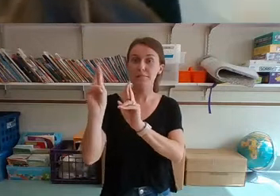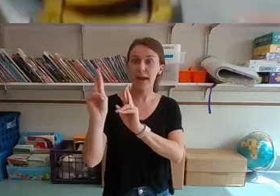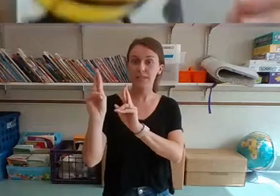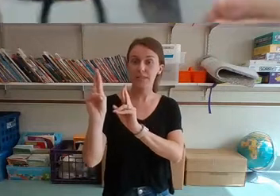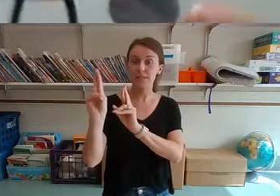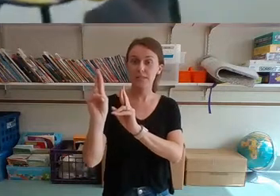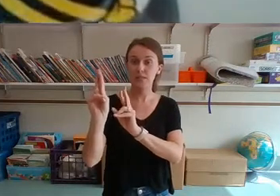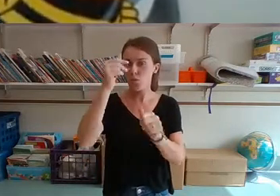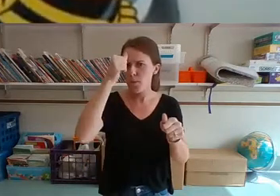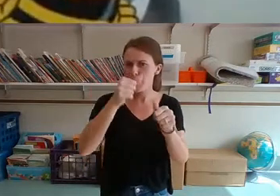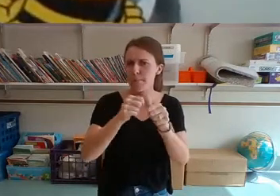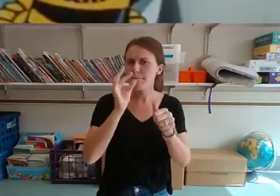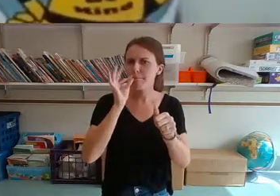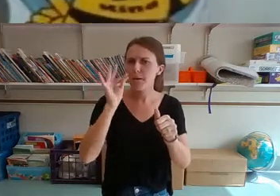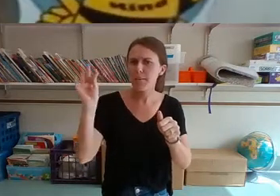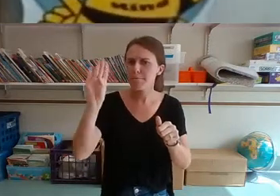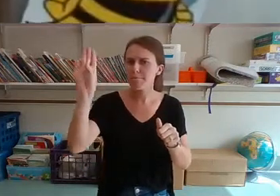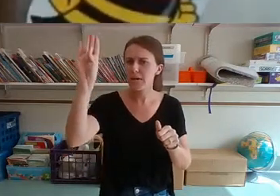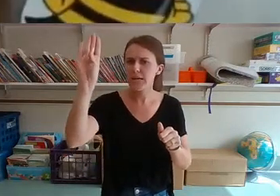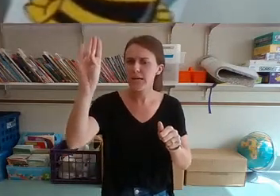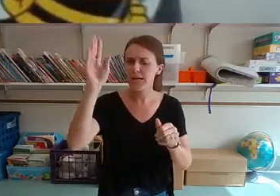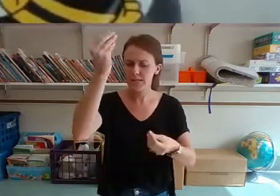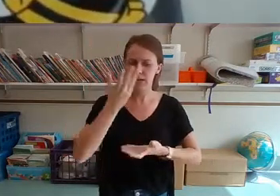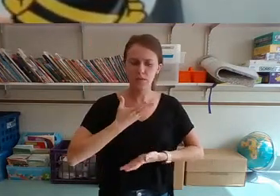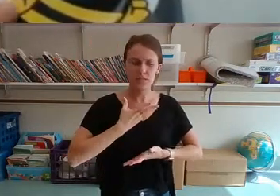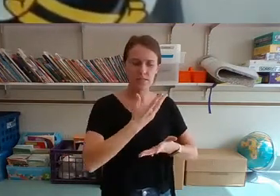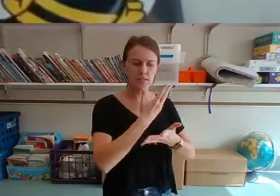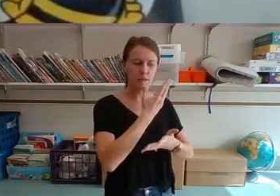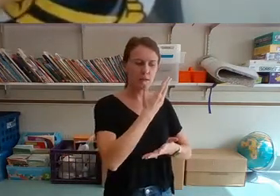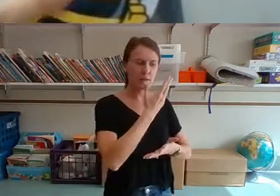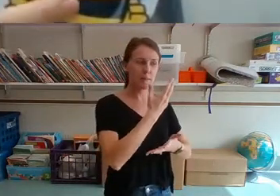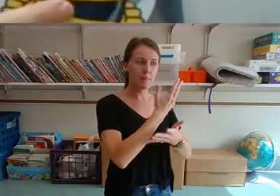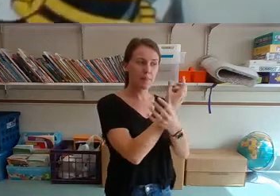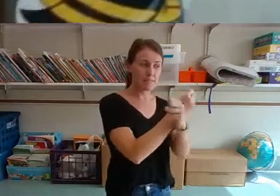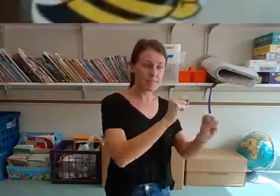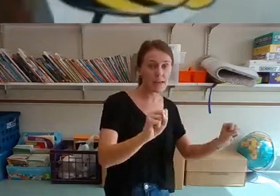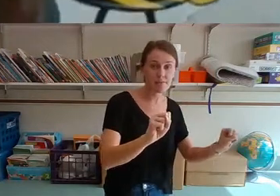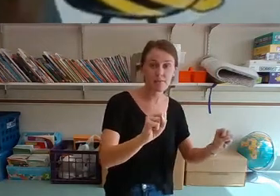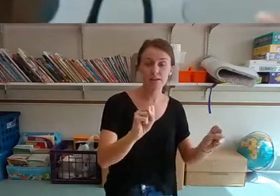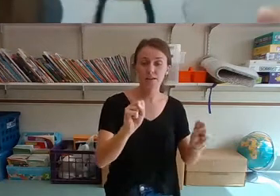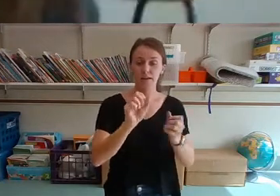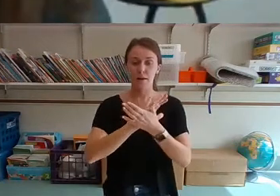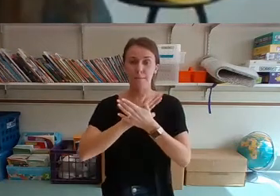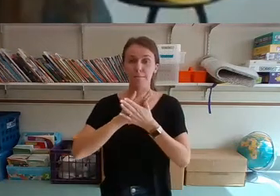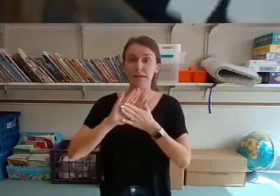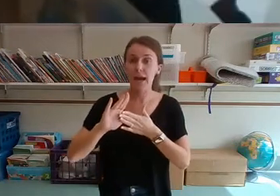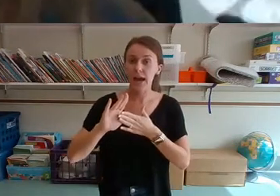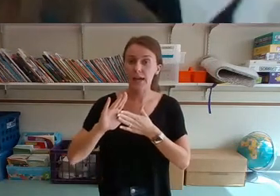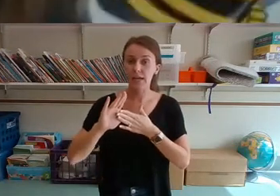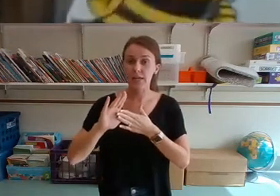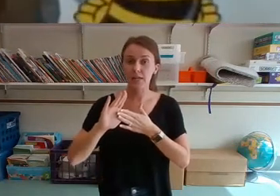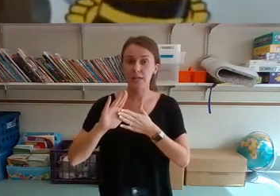Remember our buzzy bee tells us to be safe and be kind. Being kind